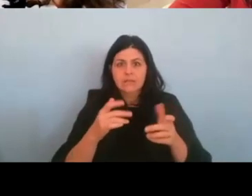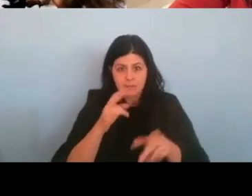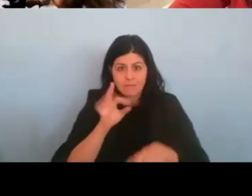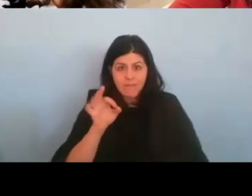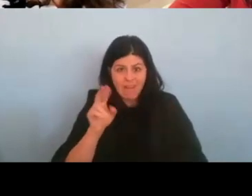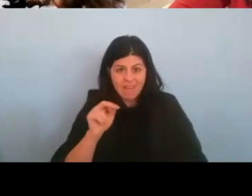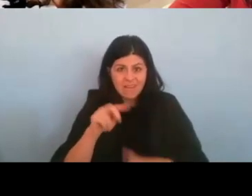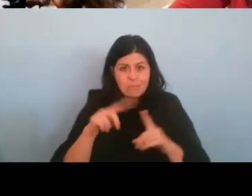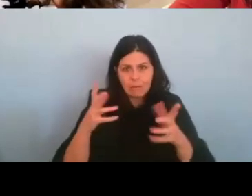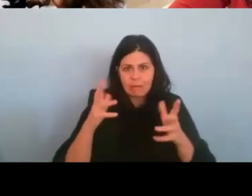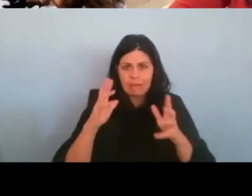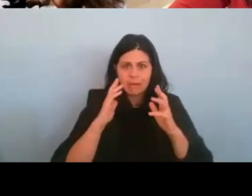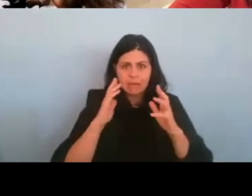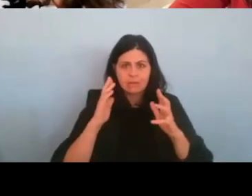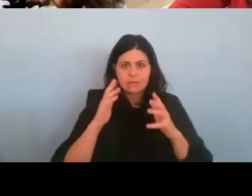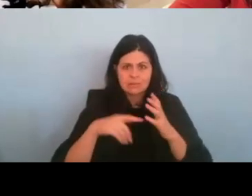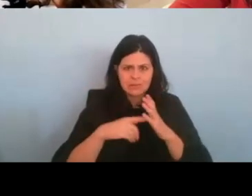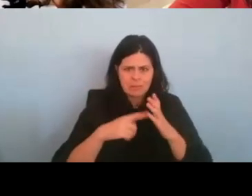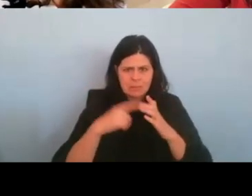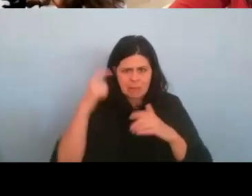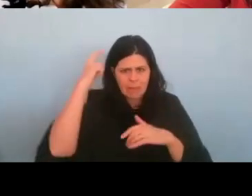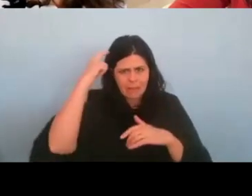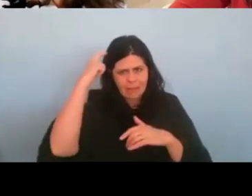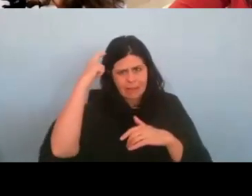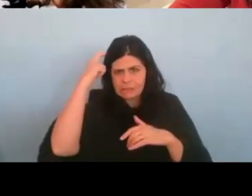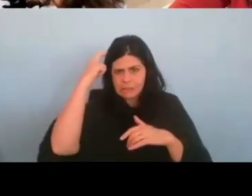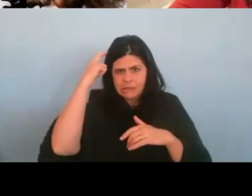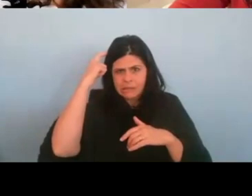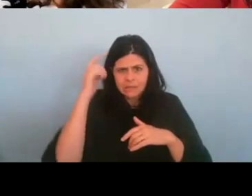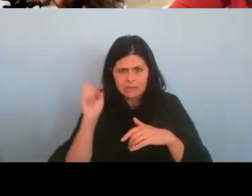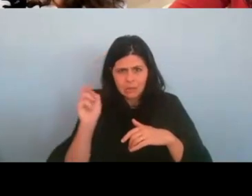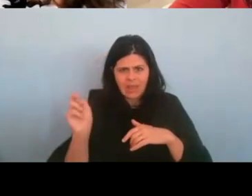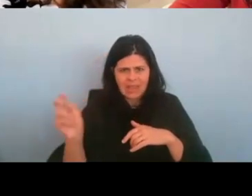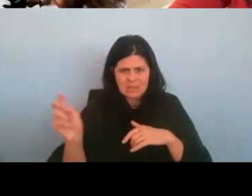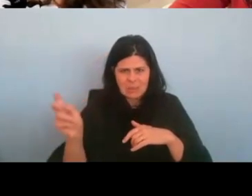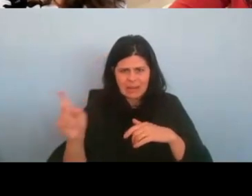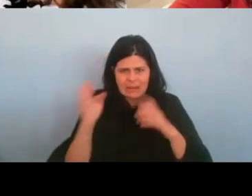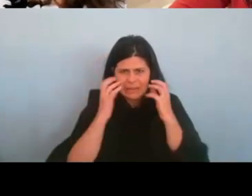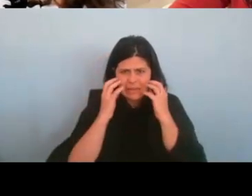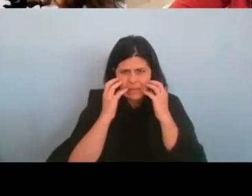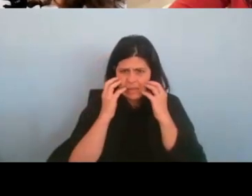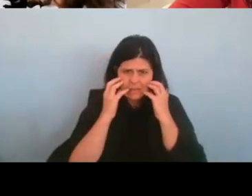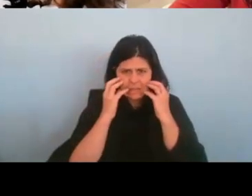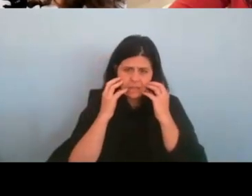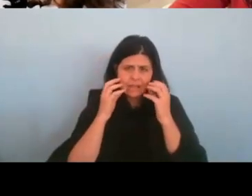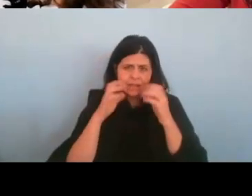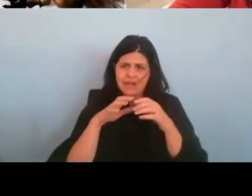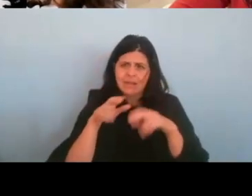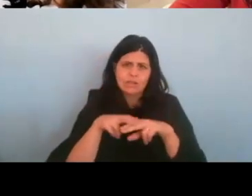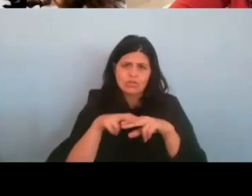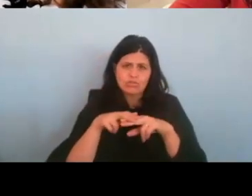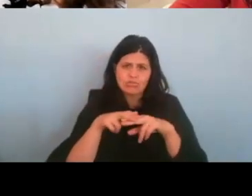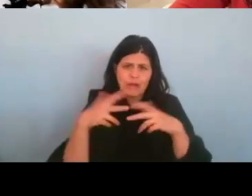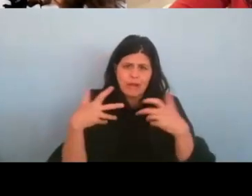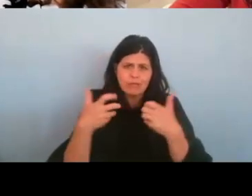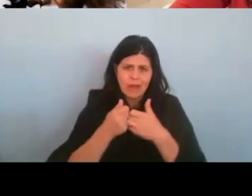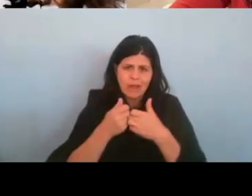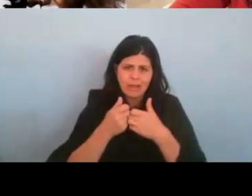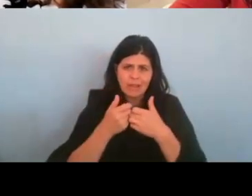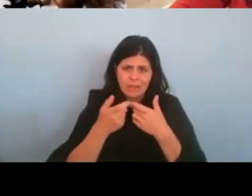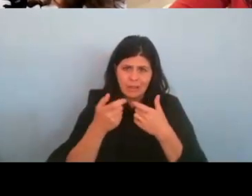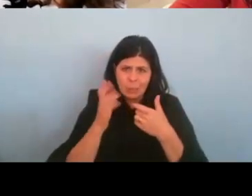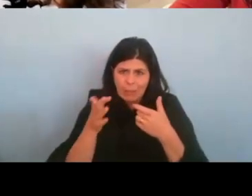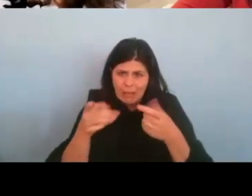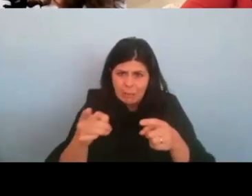there are times like in your head, like, is this okay? Is this okay? Is this okay? Is this a train wreck about to go down? And then